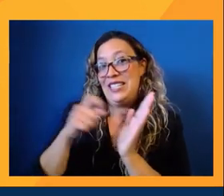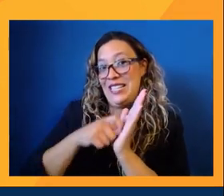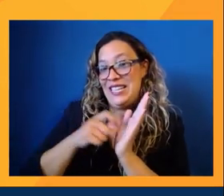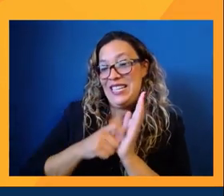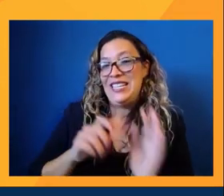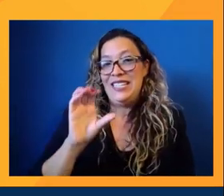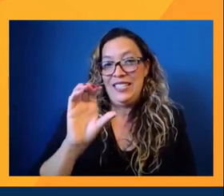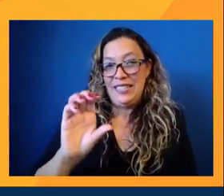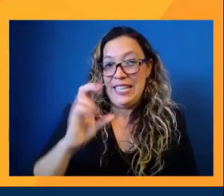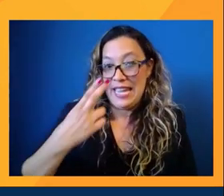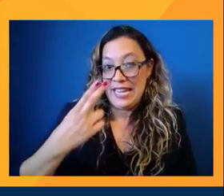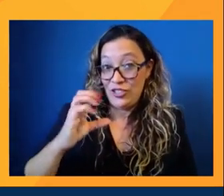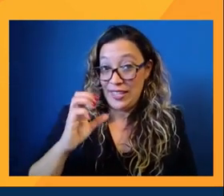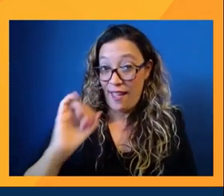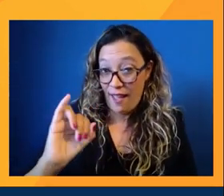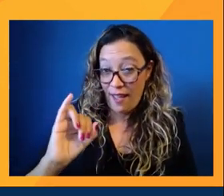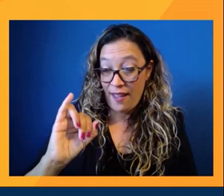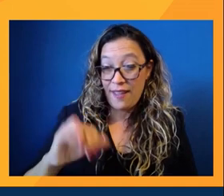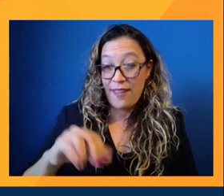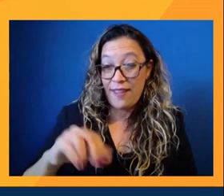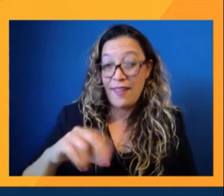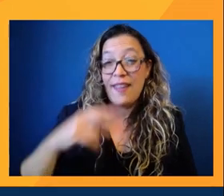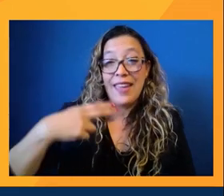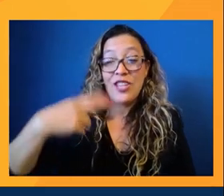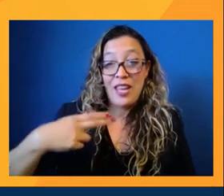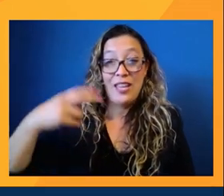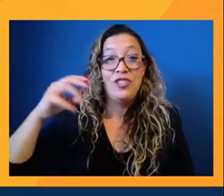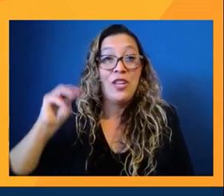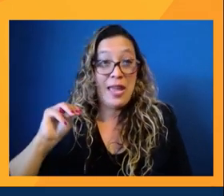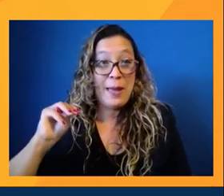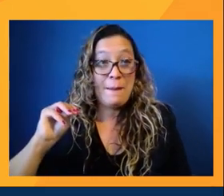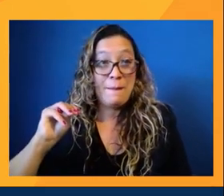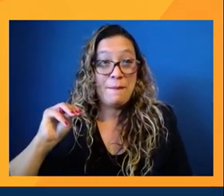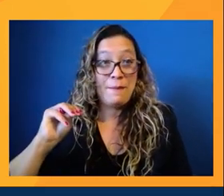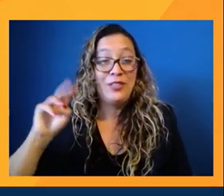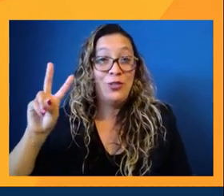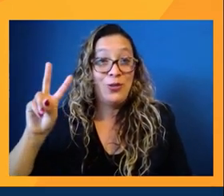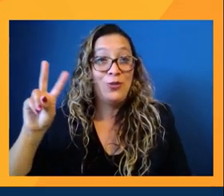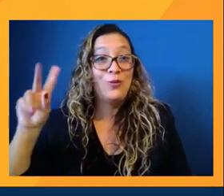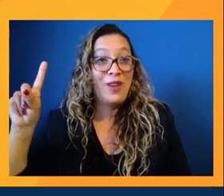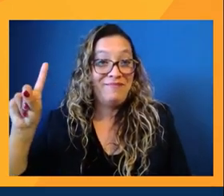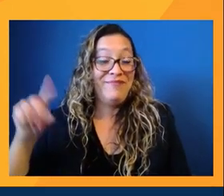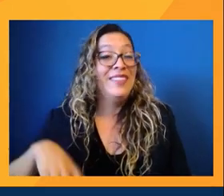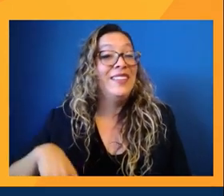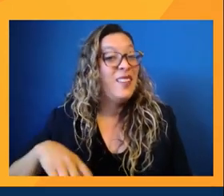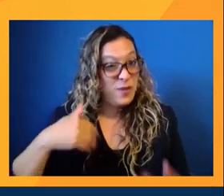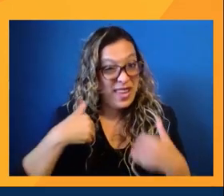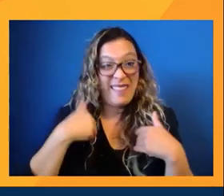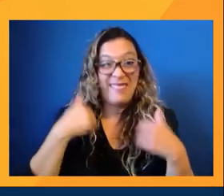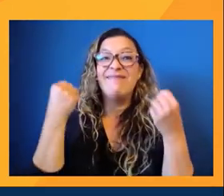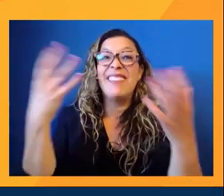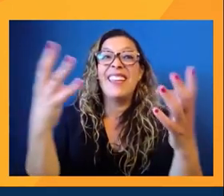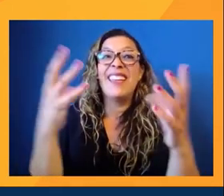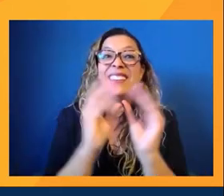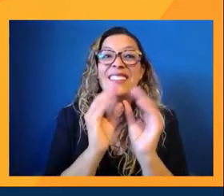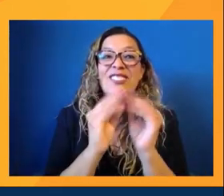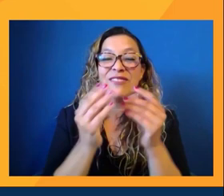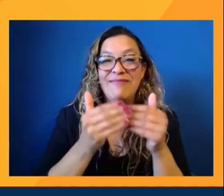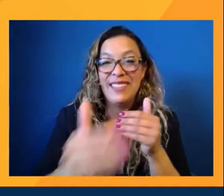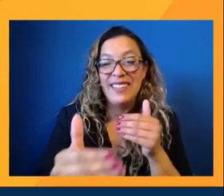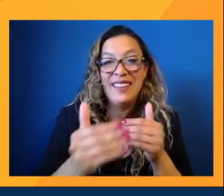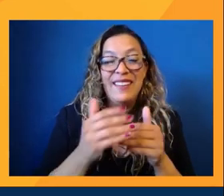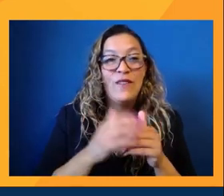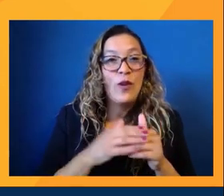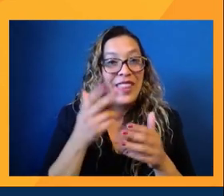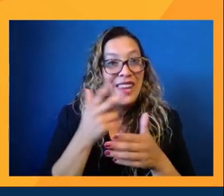H C I H H M two one. We have a full slate of sessions scheduled for the next three